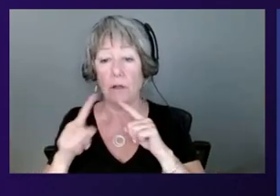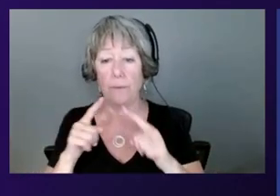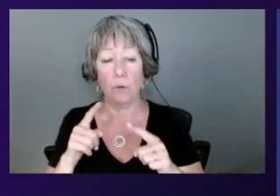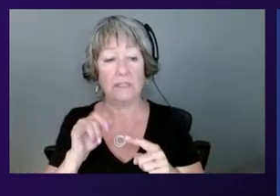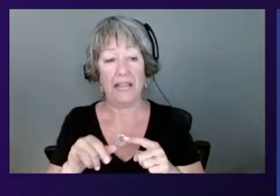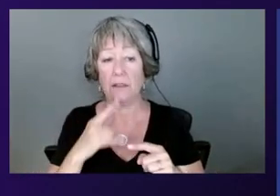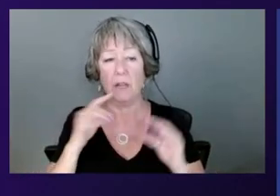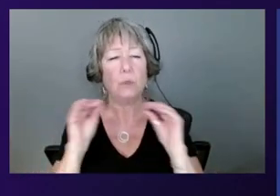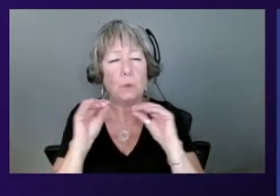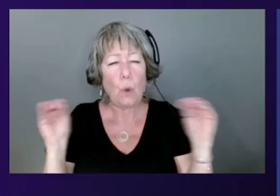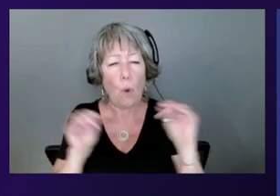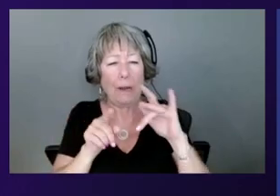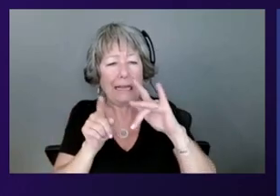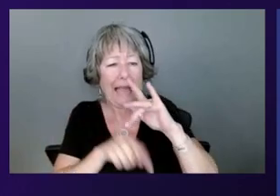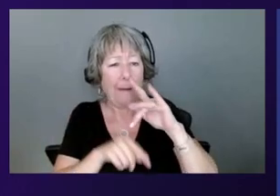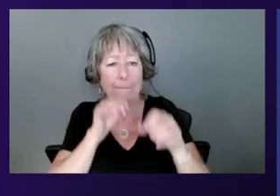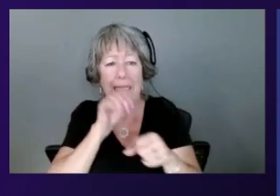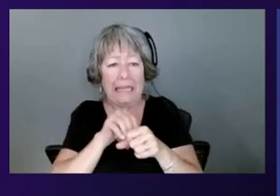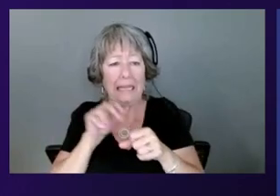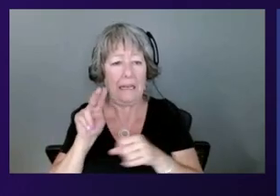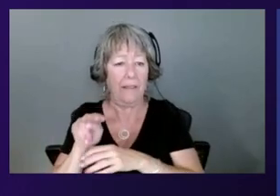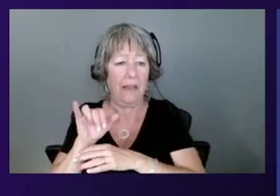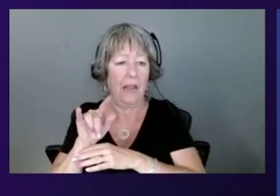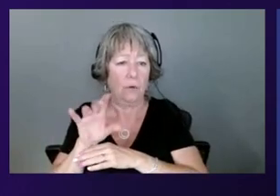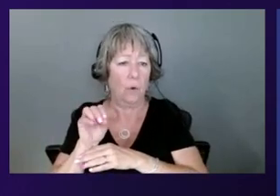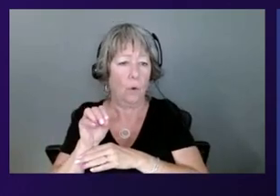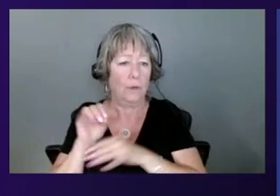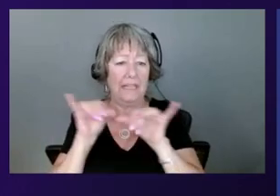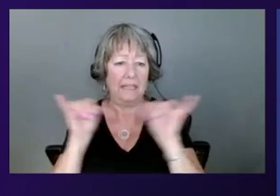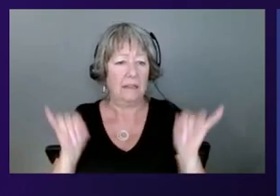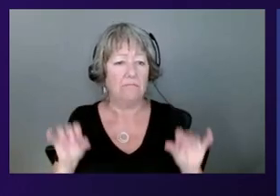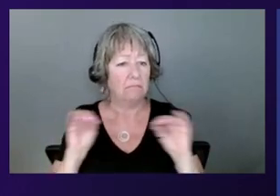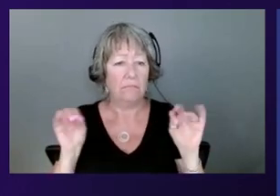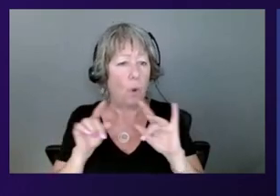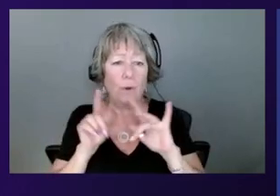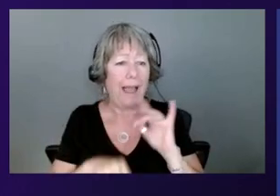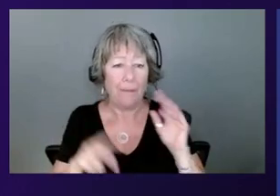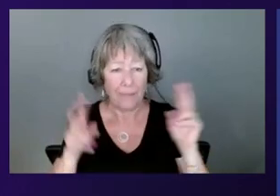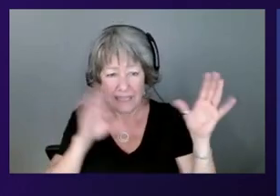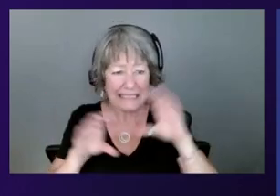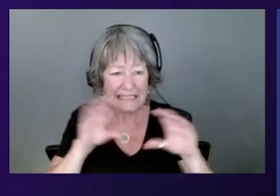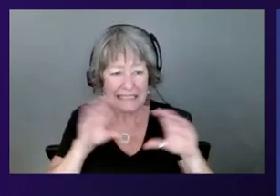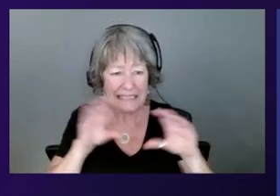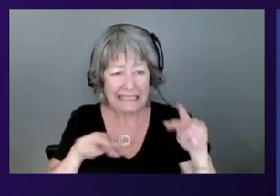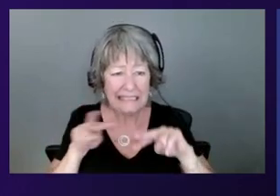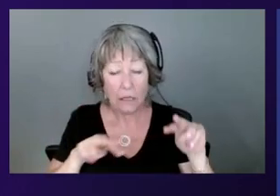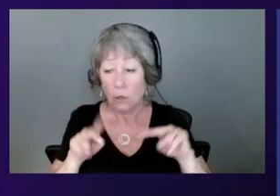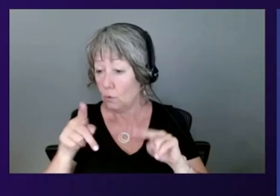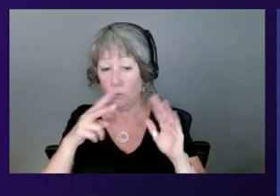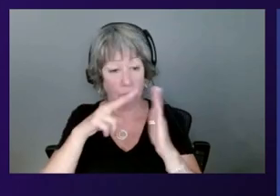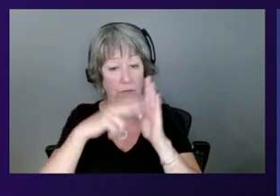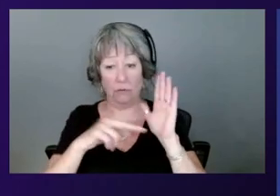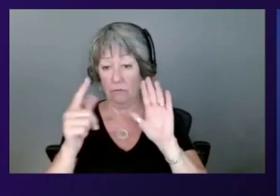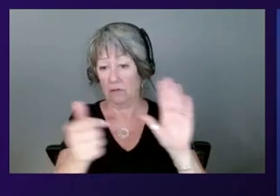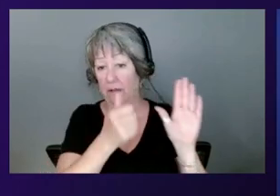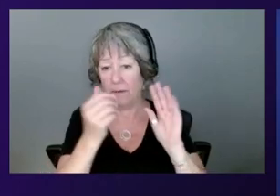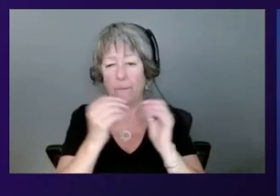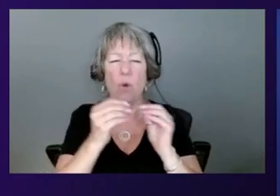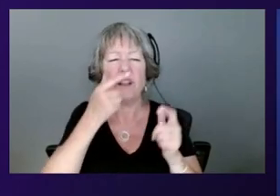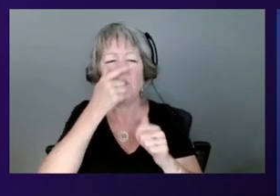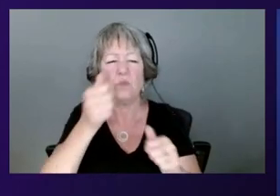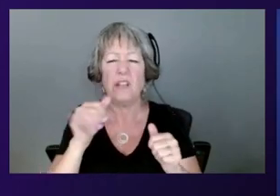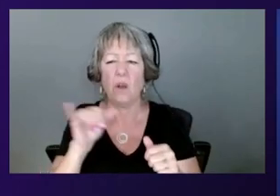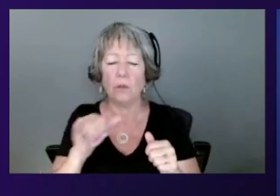no gap in the Nitro system about the claims that we're talking about today. Of course, please review the details. There's a lot of interesting things there in terms of